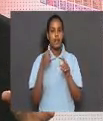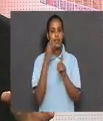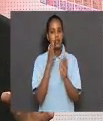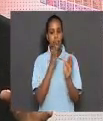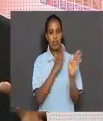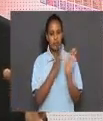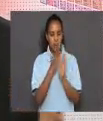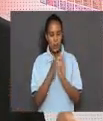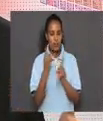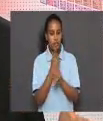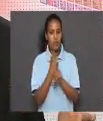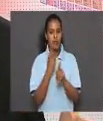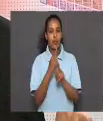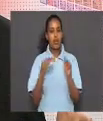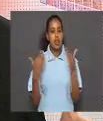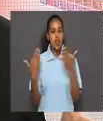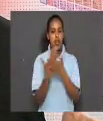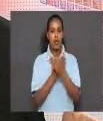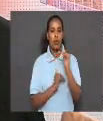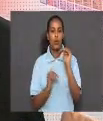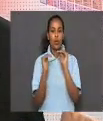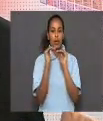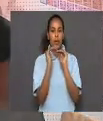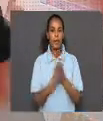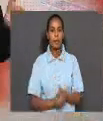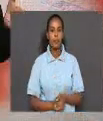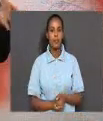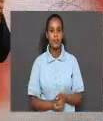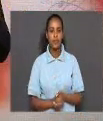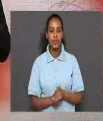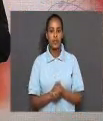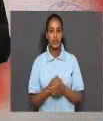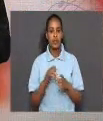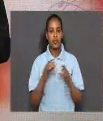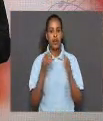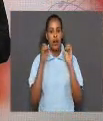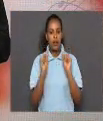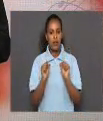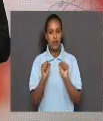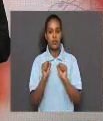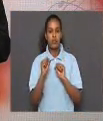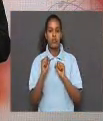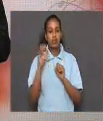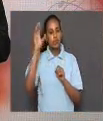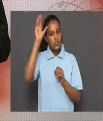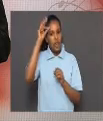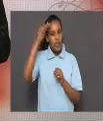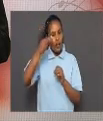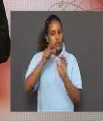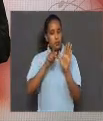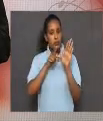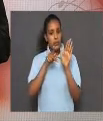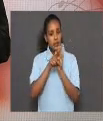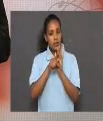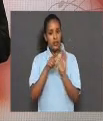establishment, is that how you described Le Chatelier's principle?